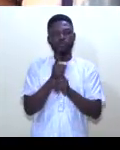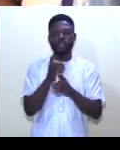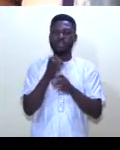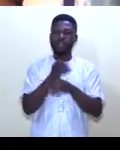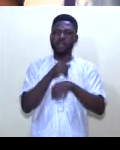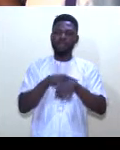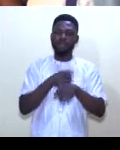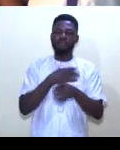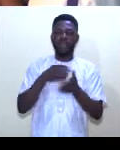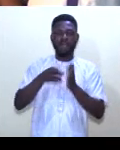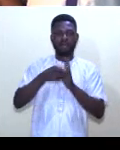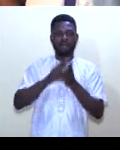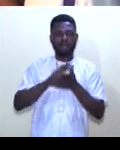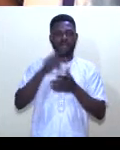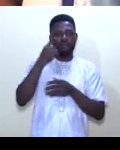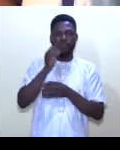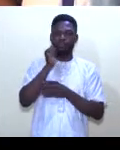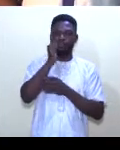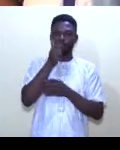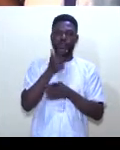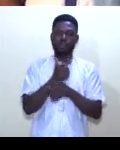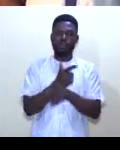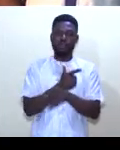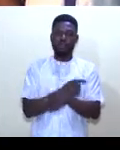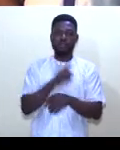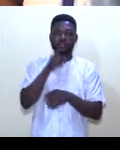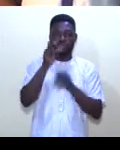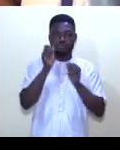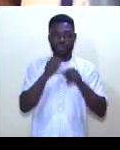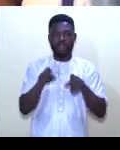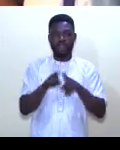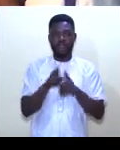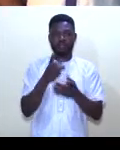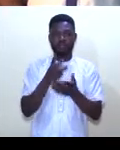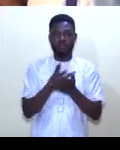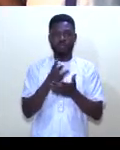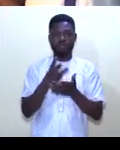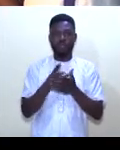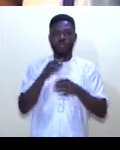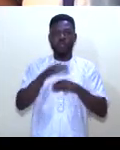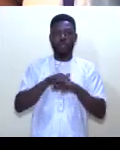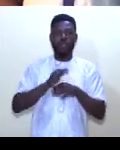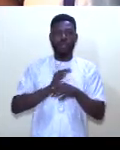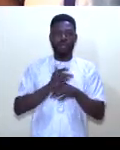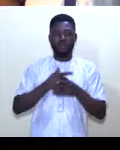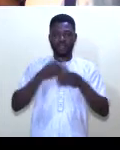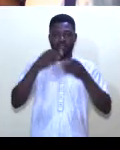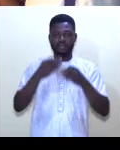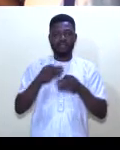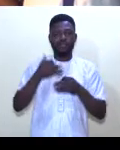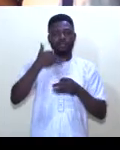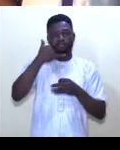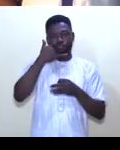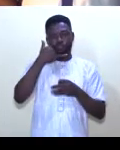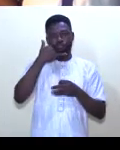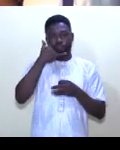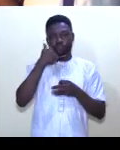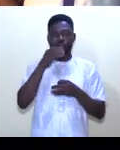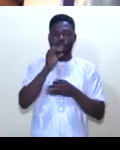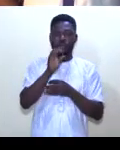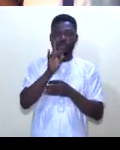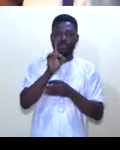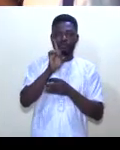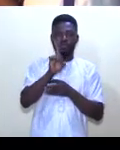All we want you to do is just take your time and revise for tomorrow's lessons. You can as well call us on our dedicated number